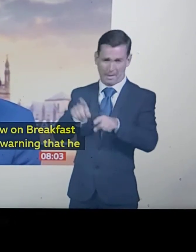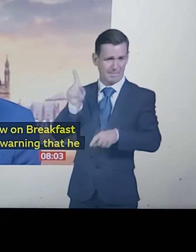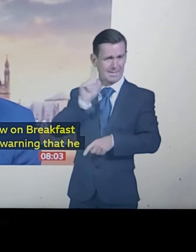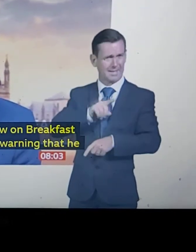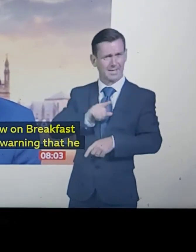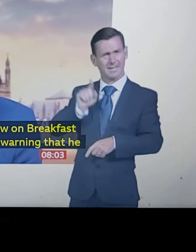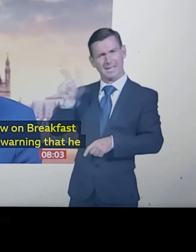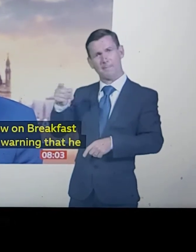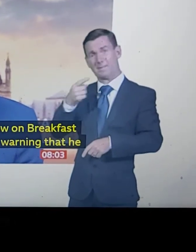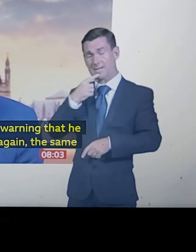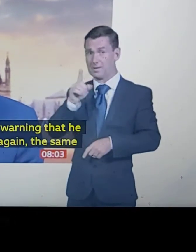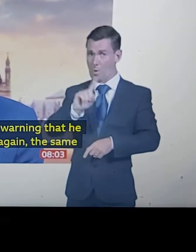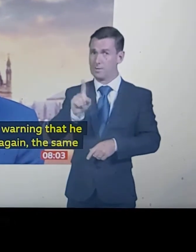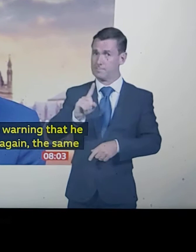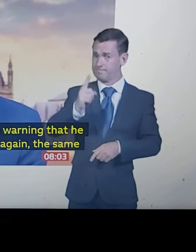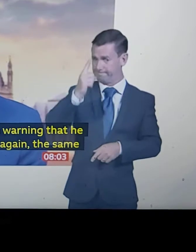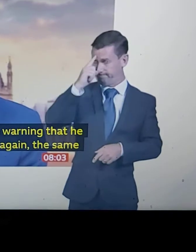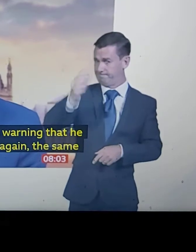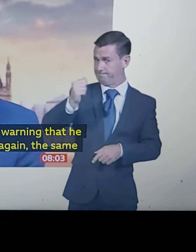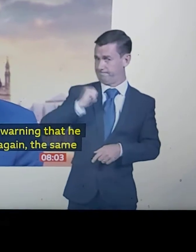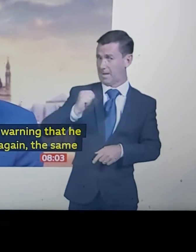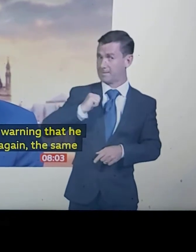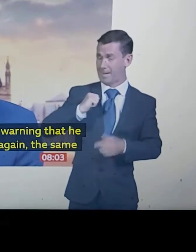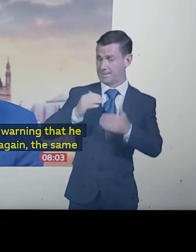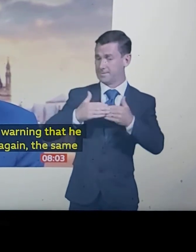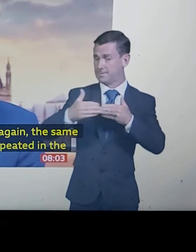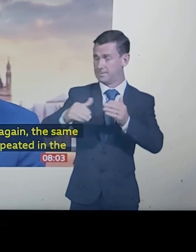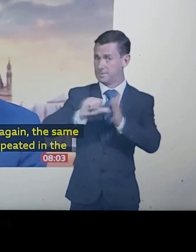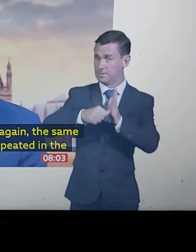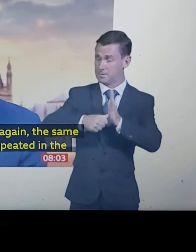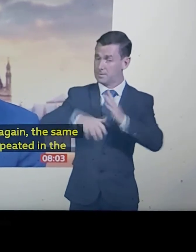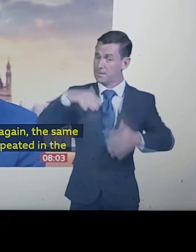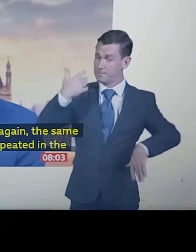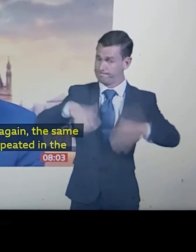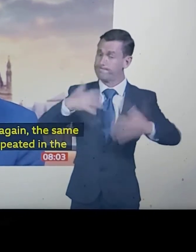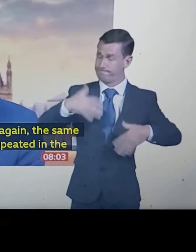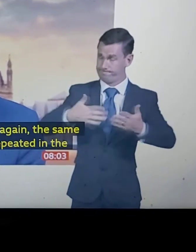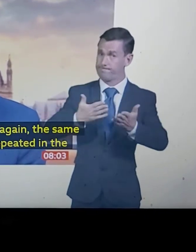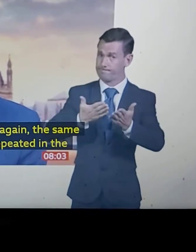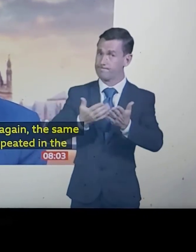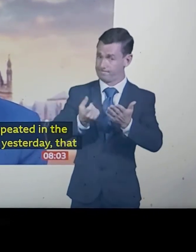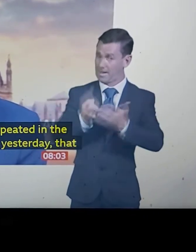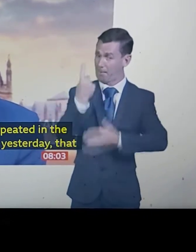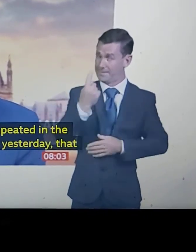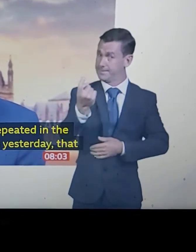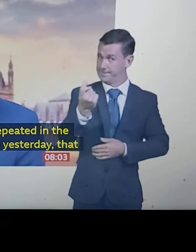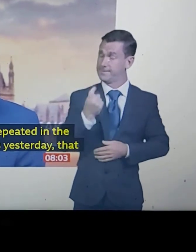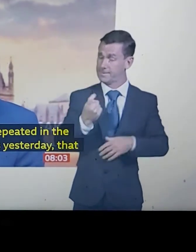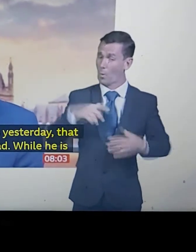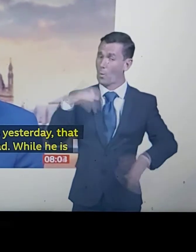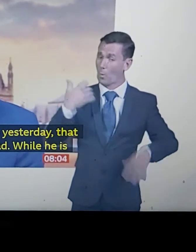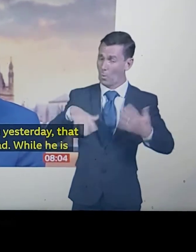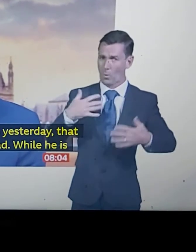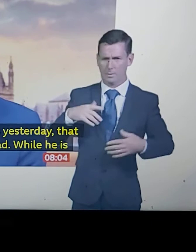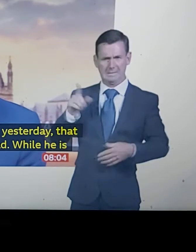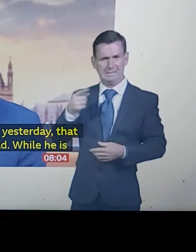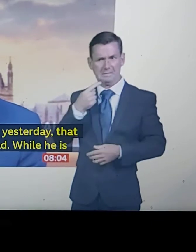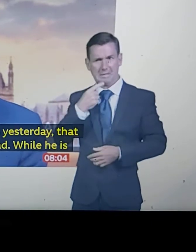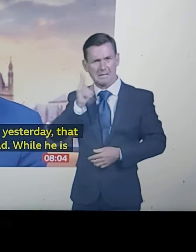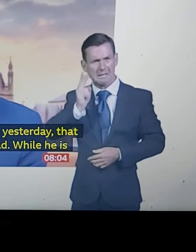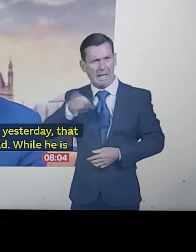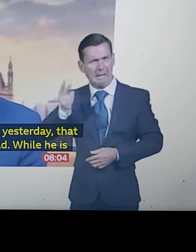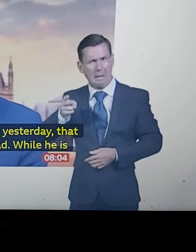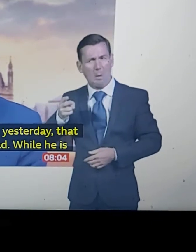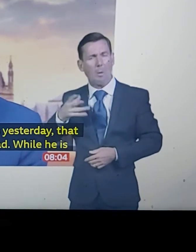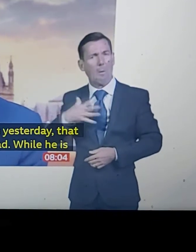yesterday, that hardship lies ahead. And while he's clearly confident, or at the very least hopeful, that the measures he's put in place will have